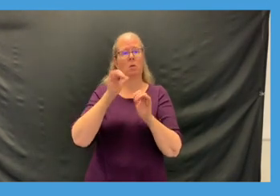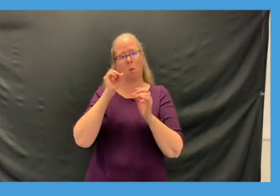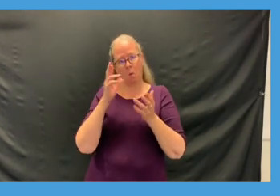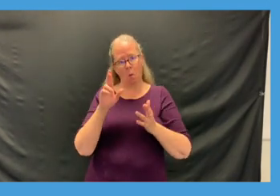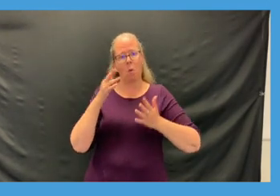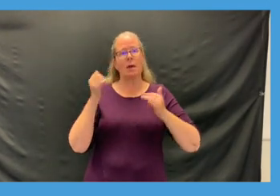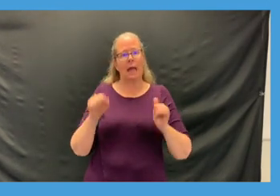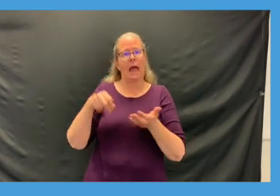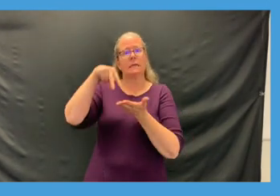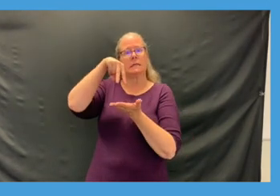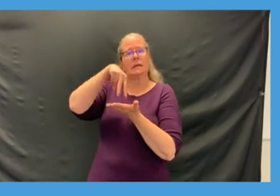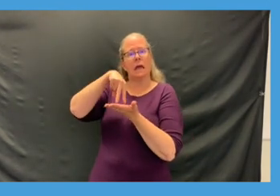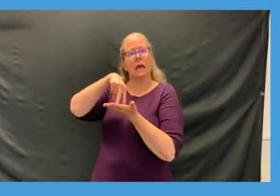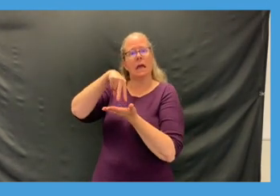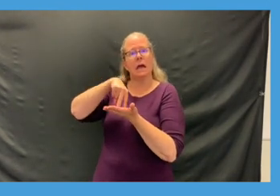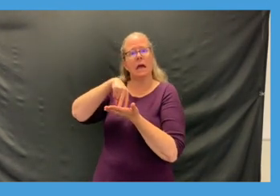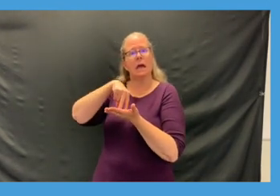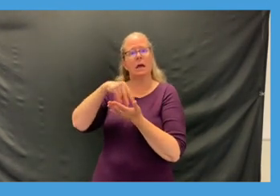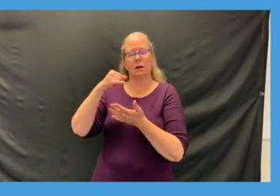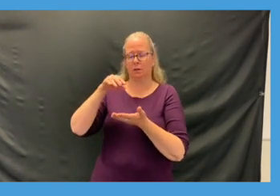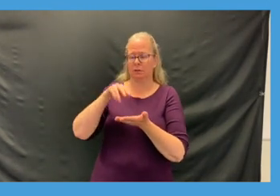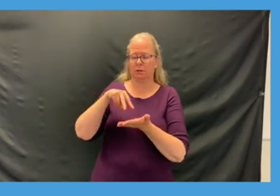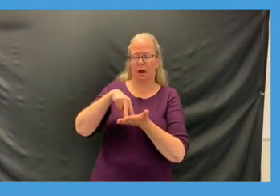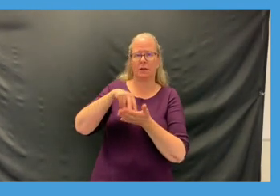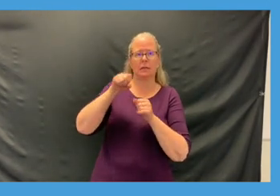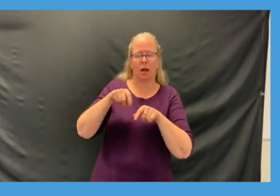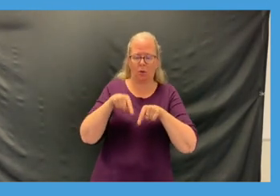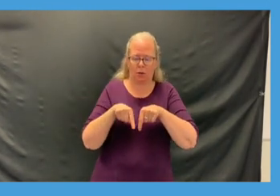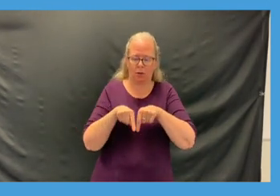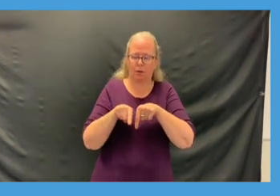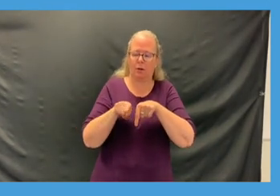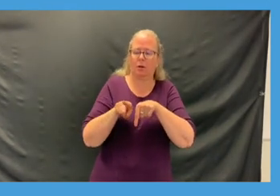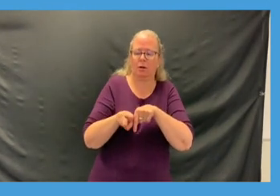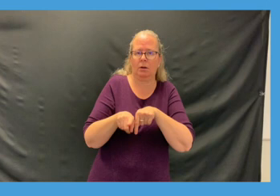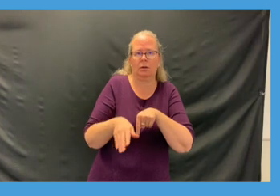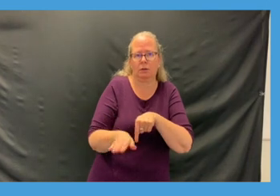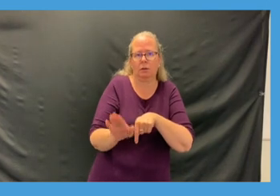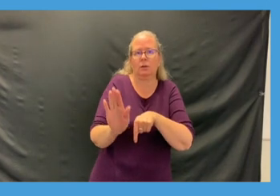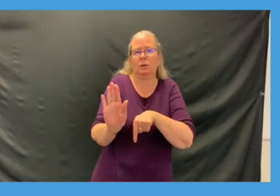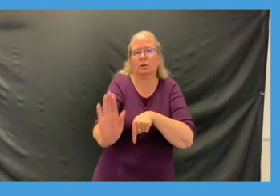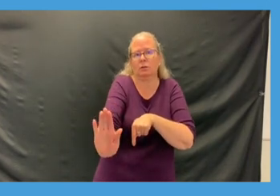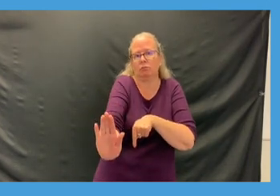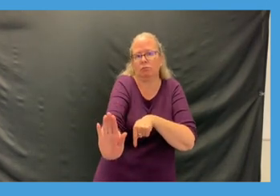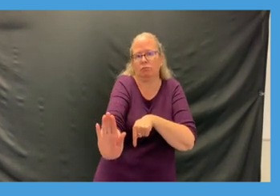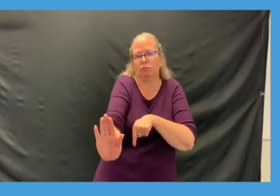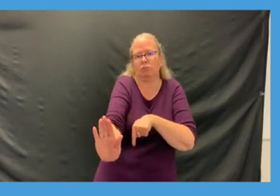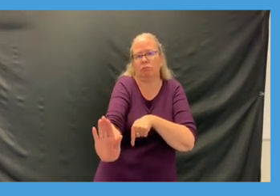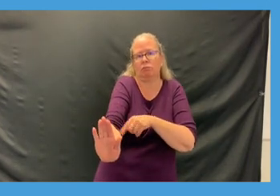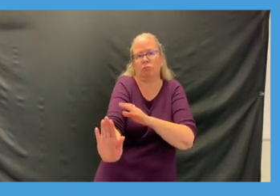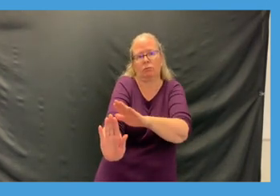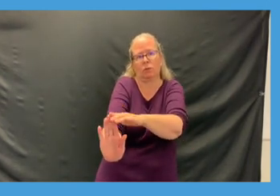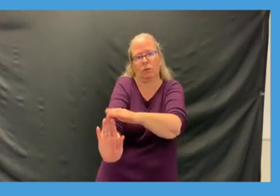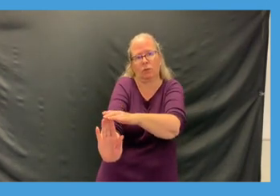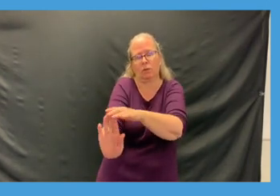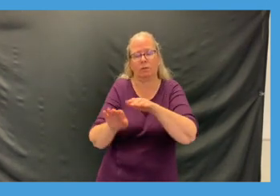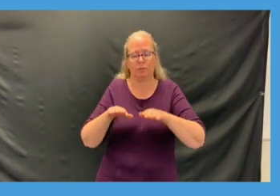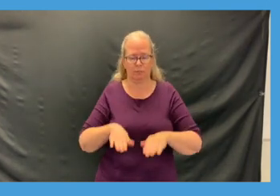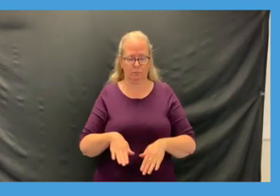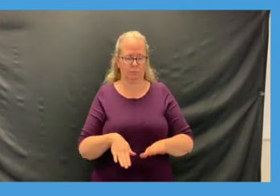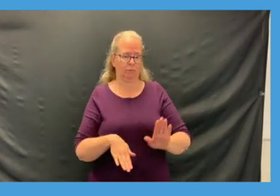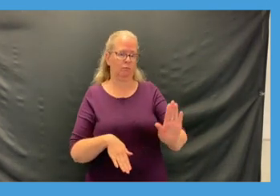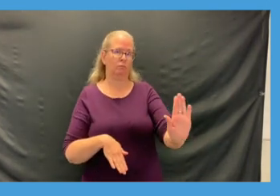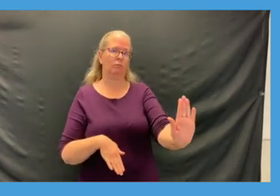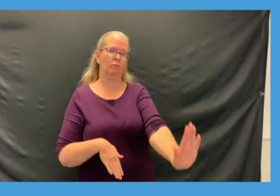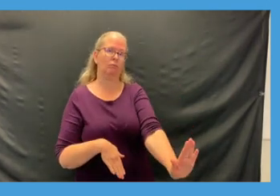standing if you'd like so you can reach down like this and just reach down for that toe it's the exact same stretch so we'll do that on the